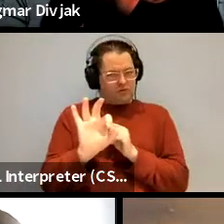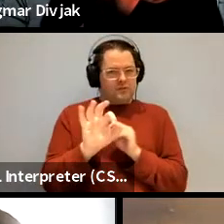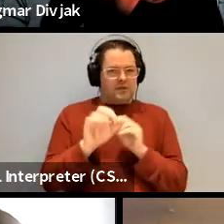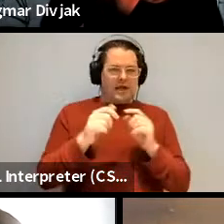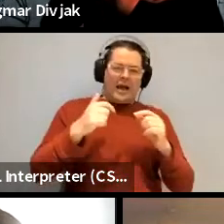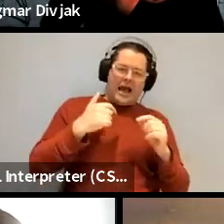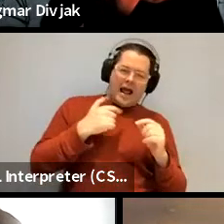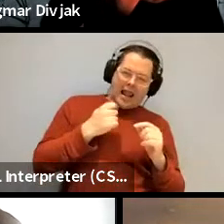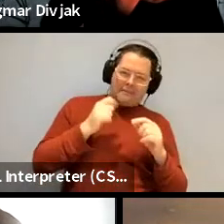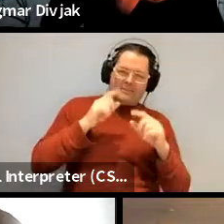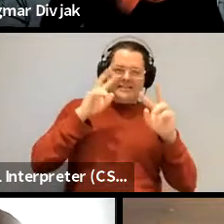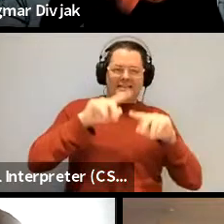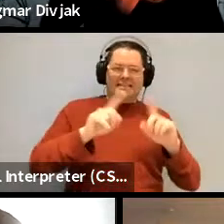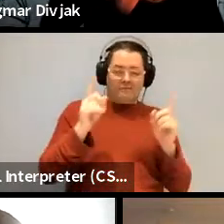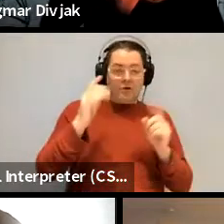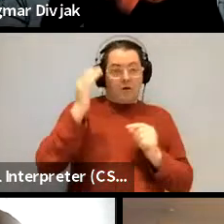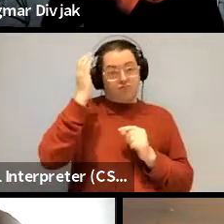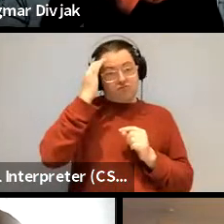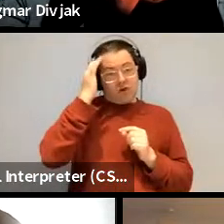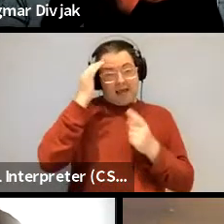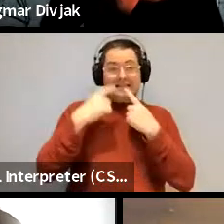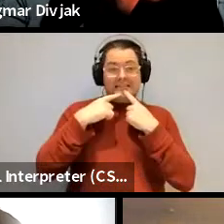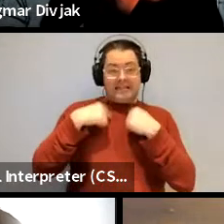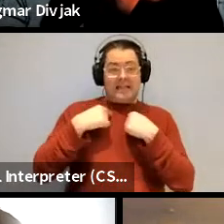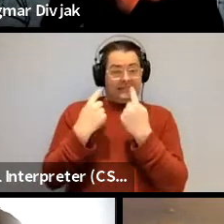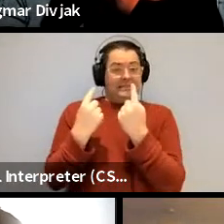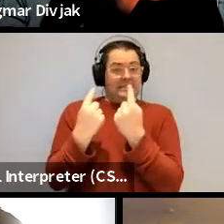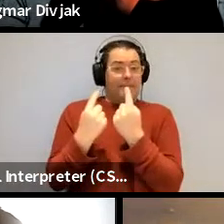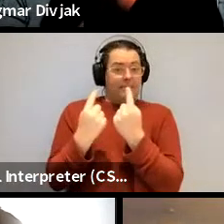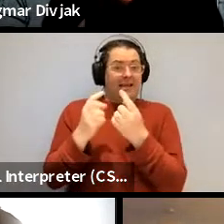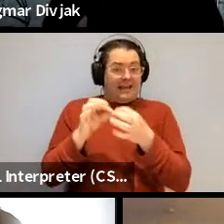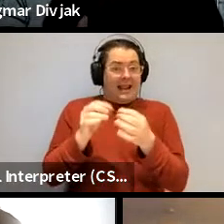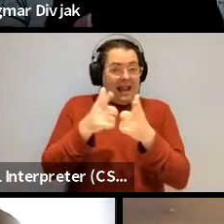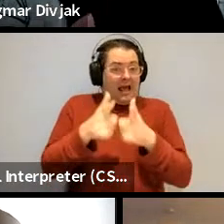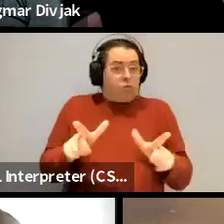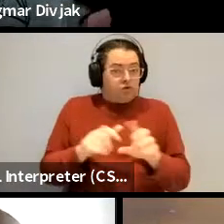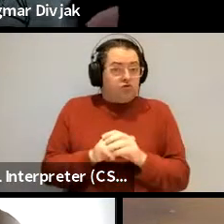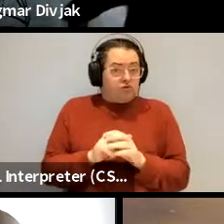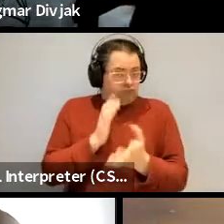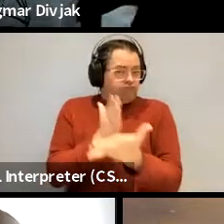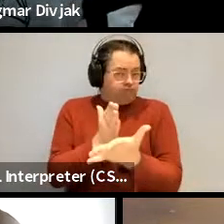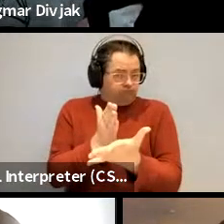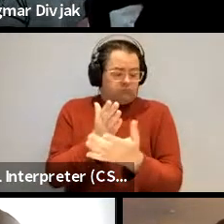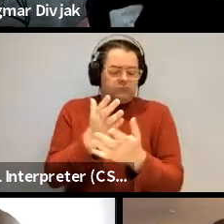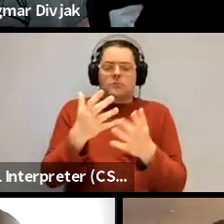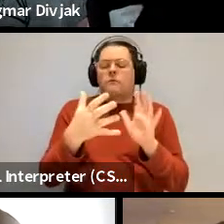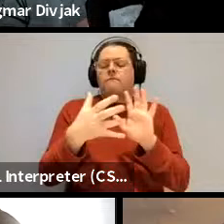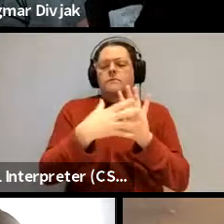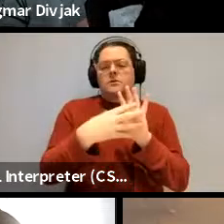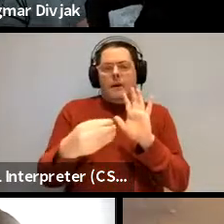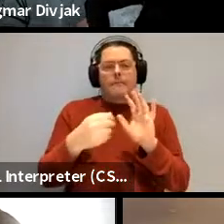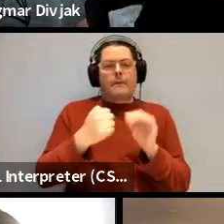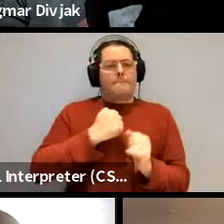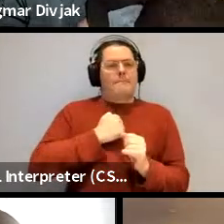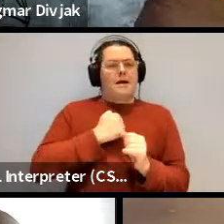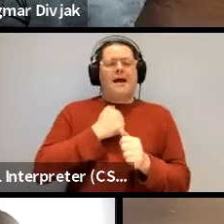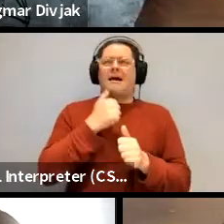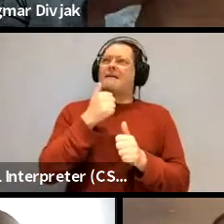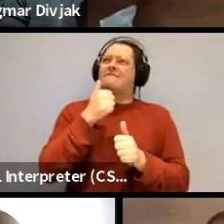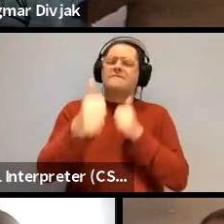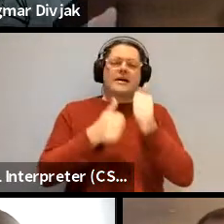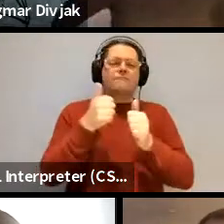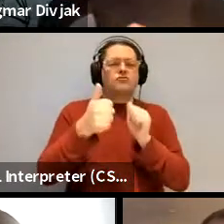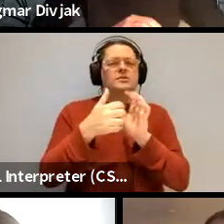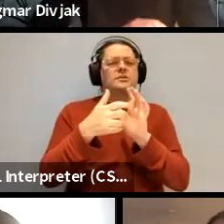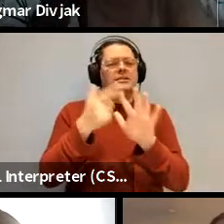adam i think the brain can tell us a lot about uh language and so i i mean for instance my favorite example is